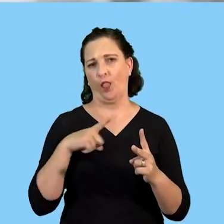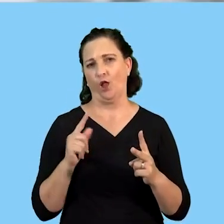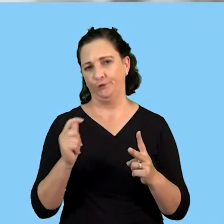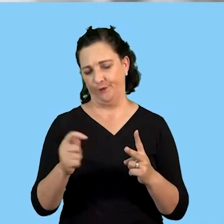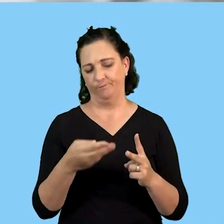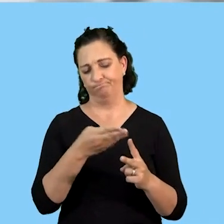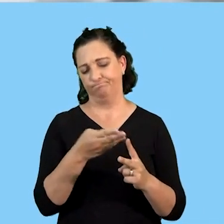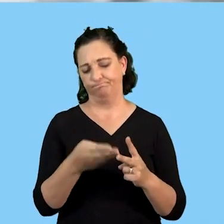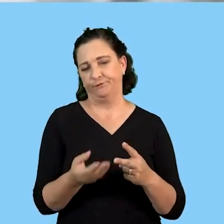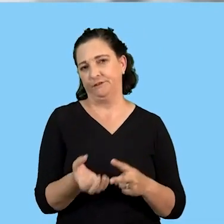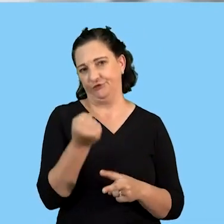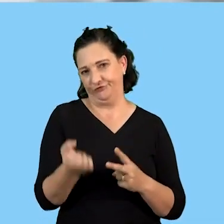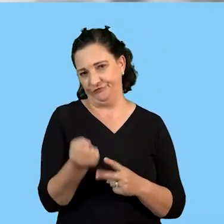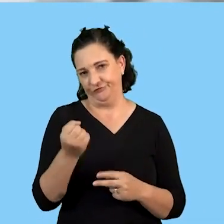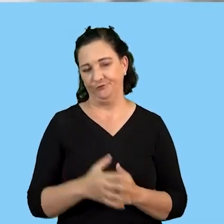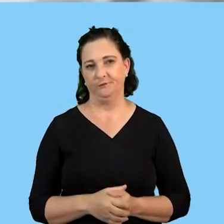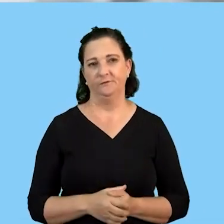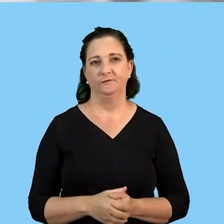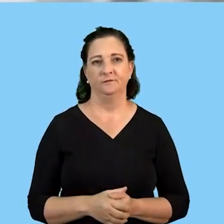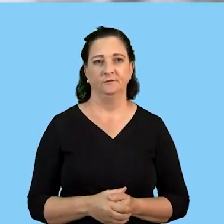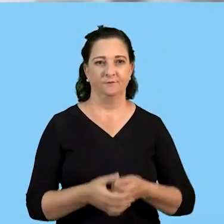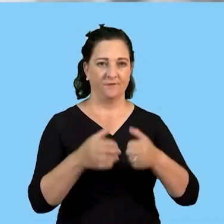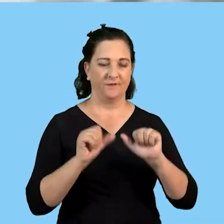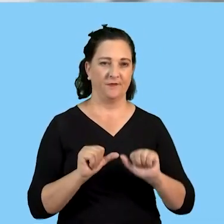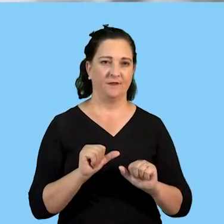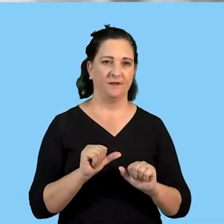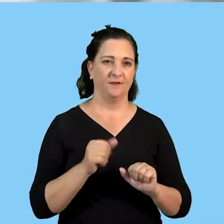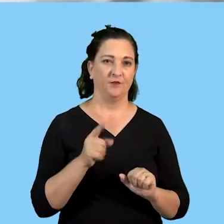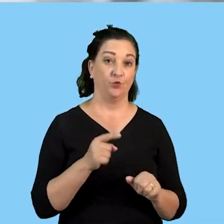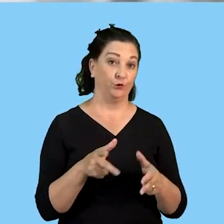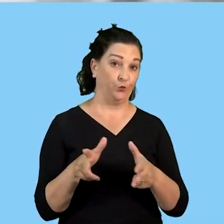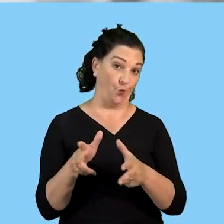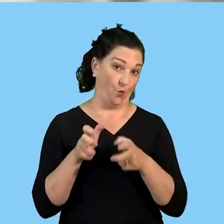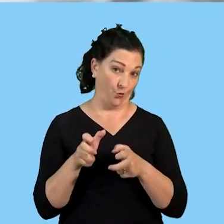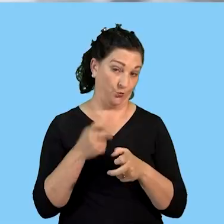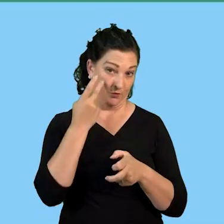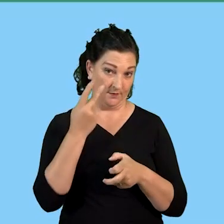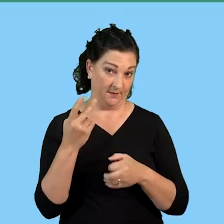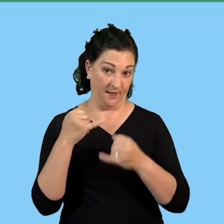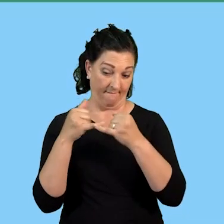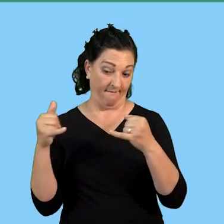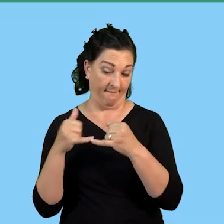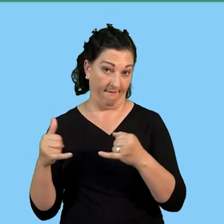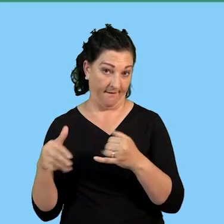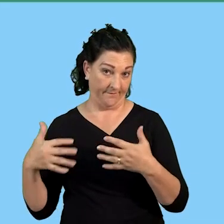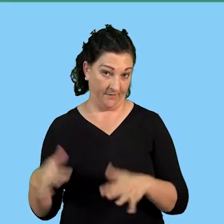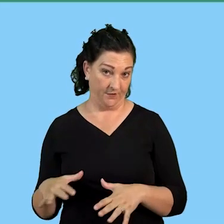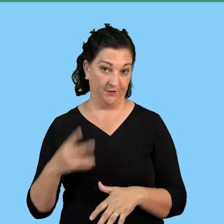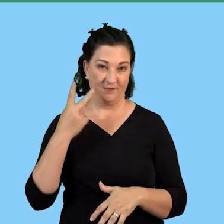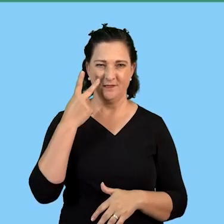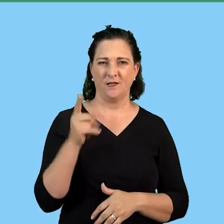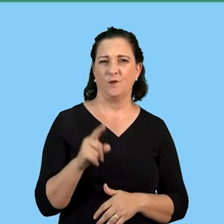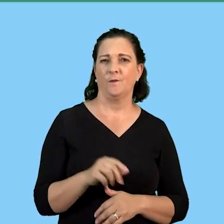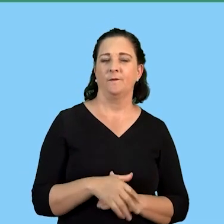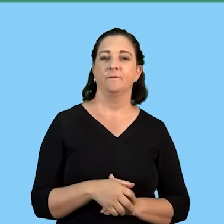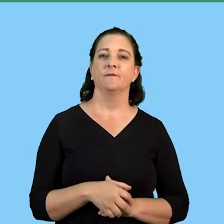to achieve in the long term now another quotation as you saw when we underlined there it's mc